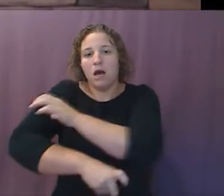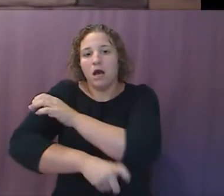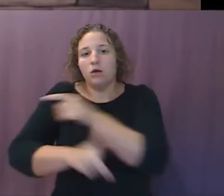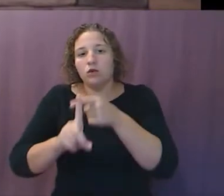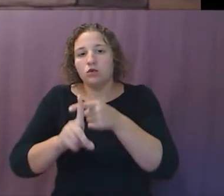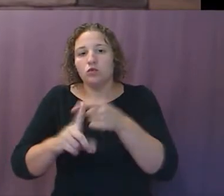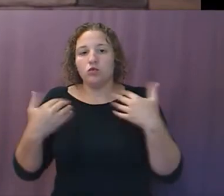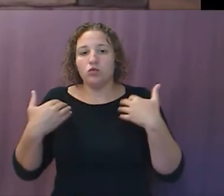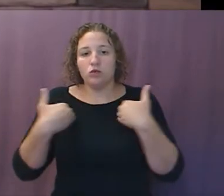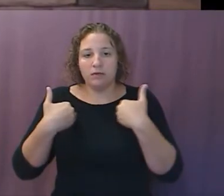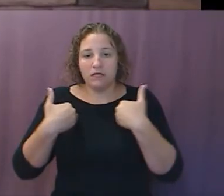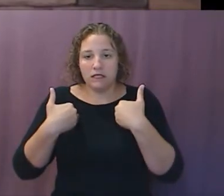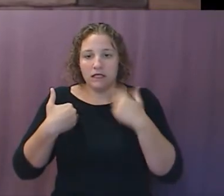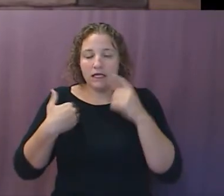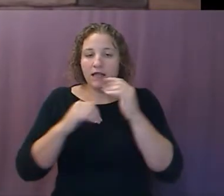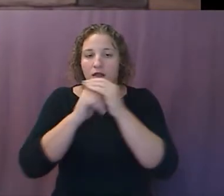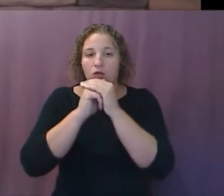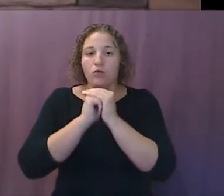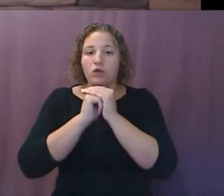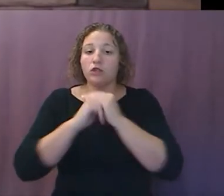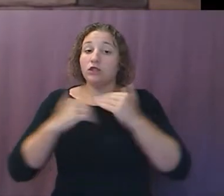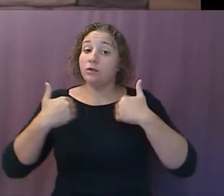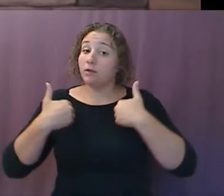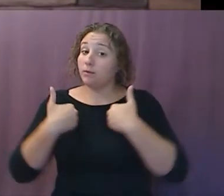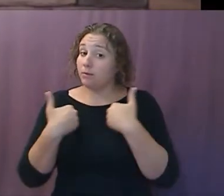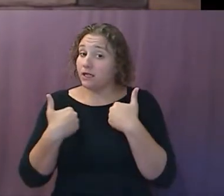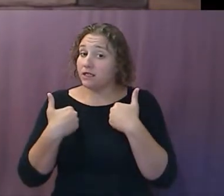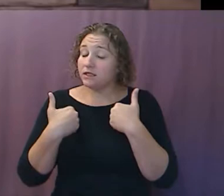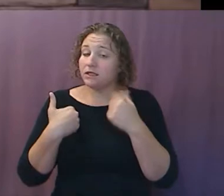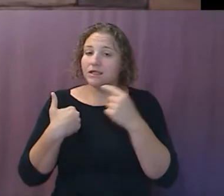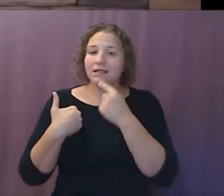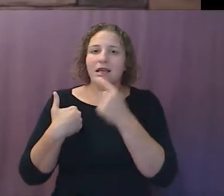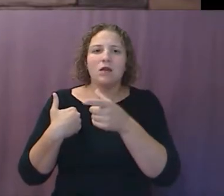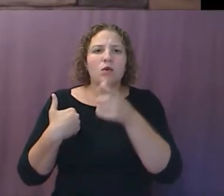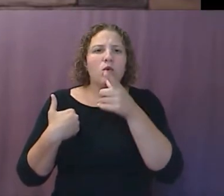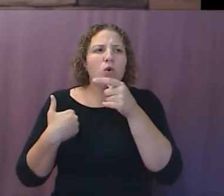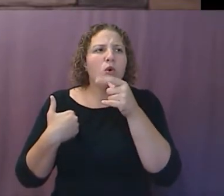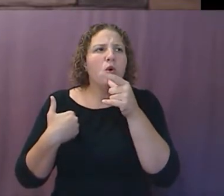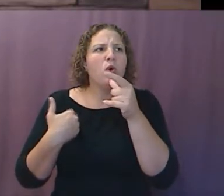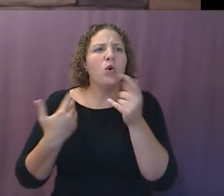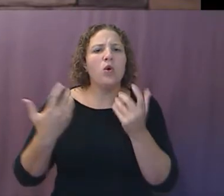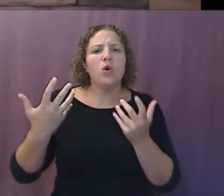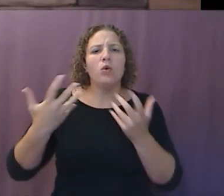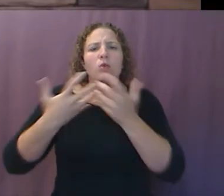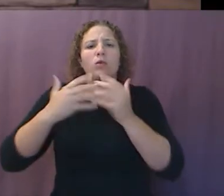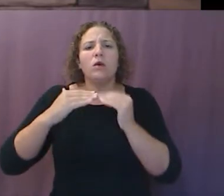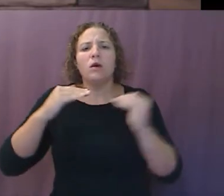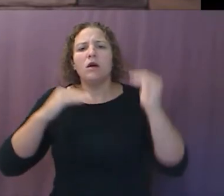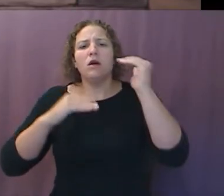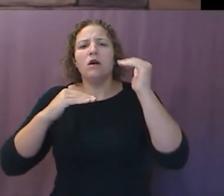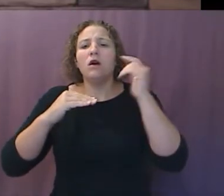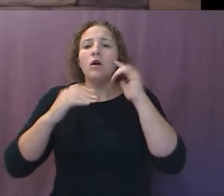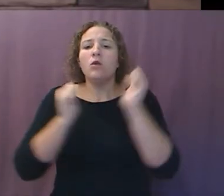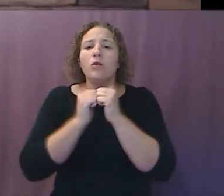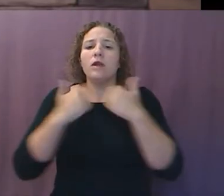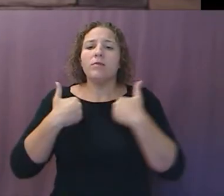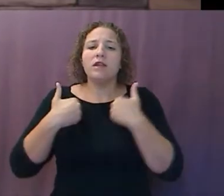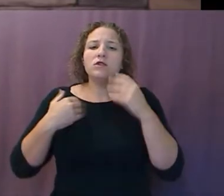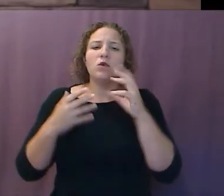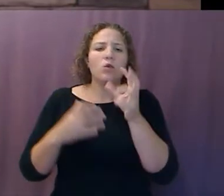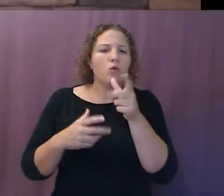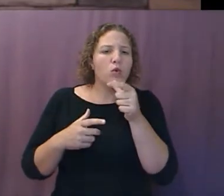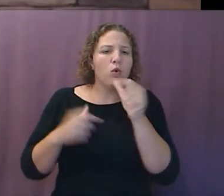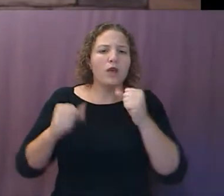And they worshipped the beast saying, who is like unto the beast? Who is able to make war with him?